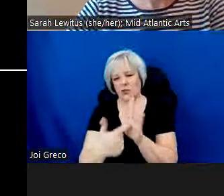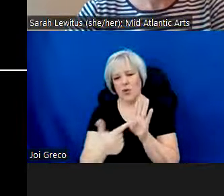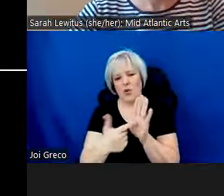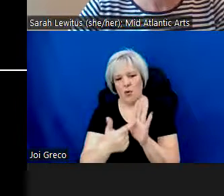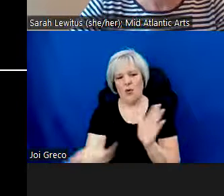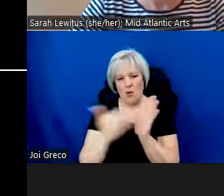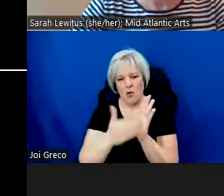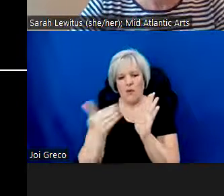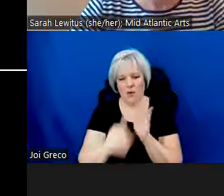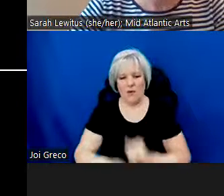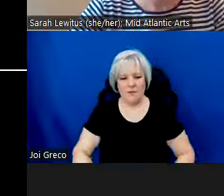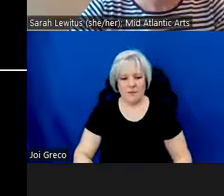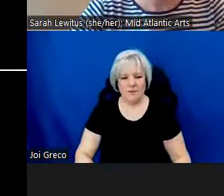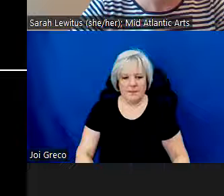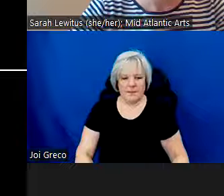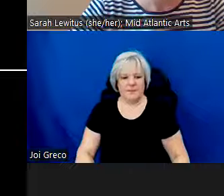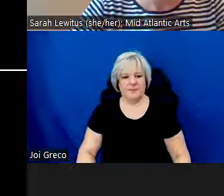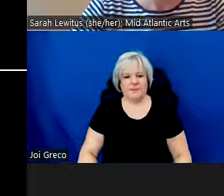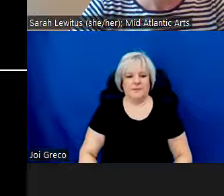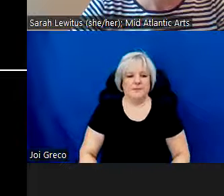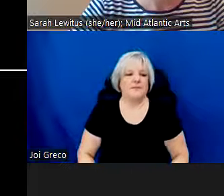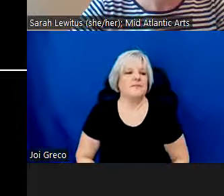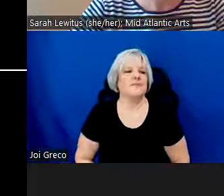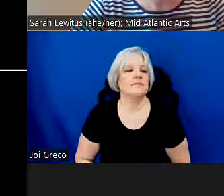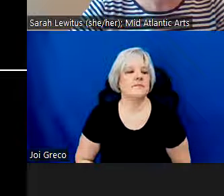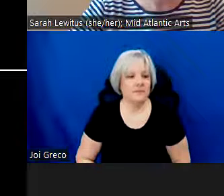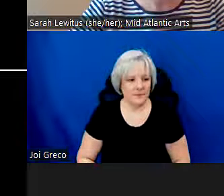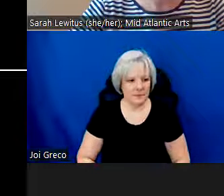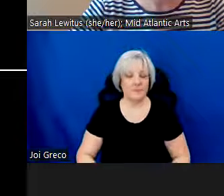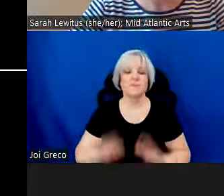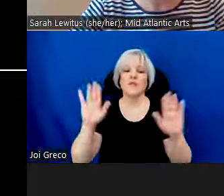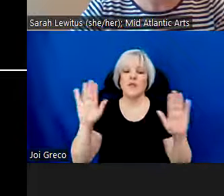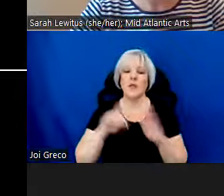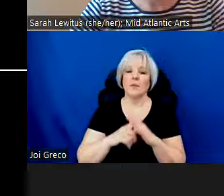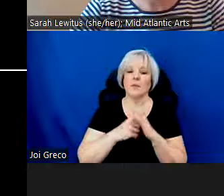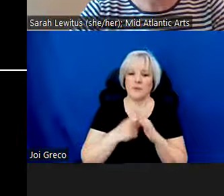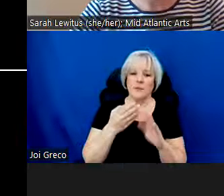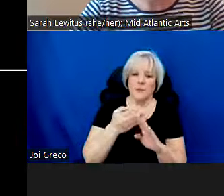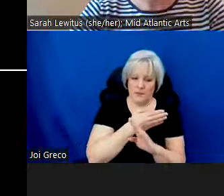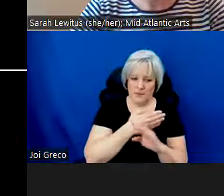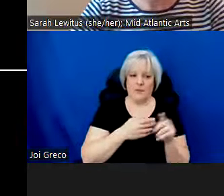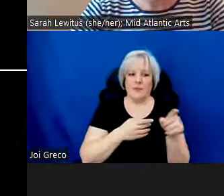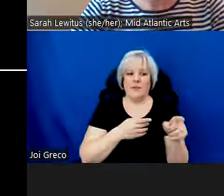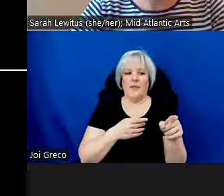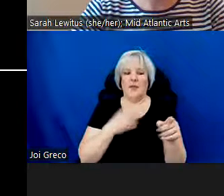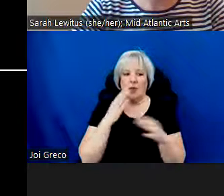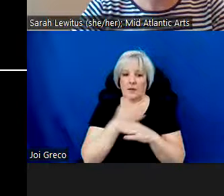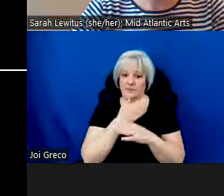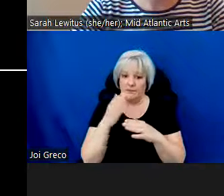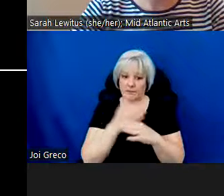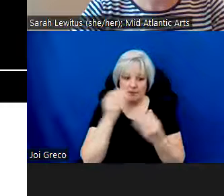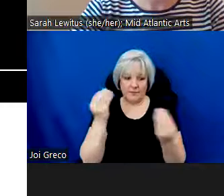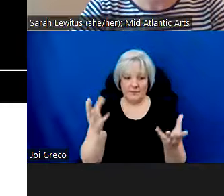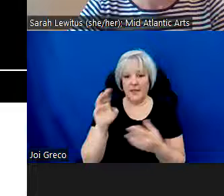So, before we get started, I want to share a little bit about Mid